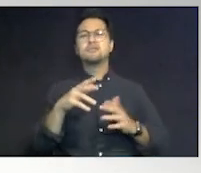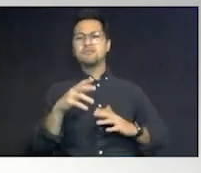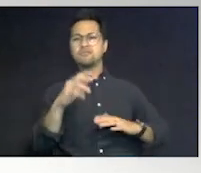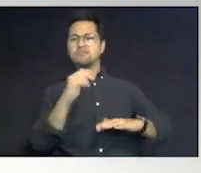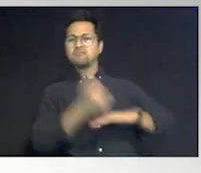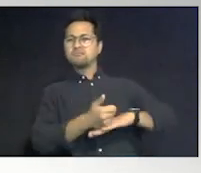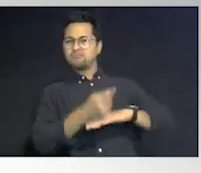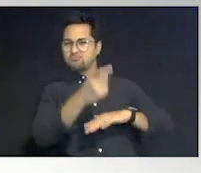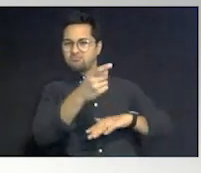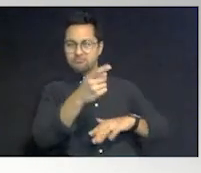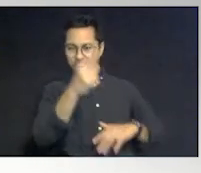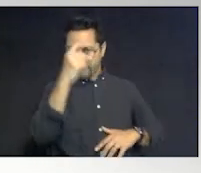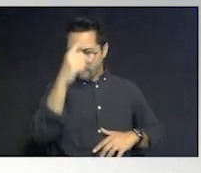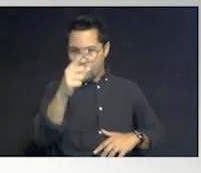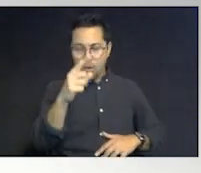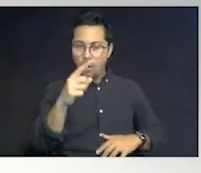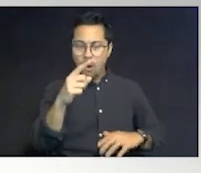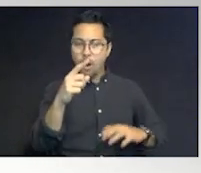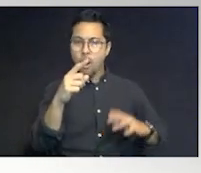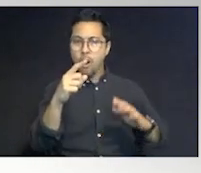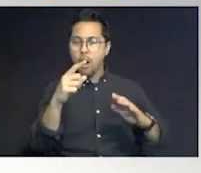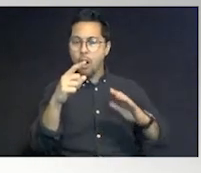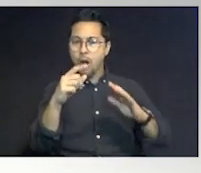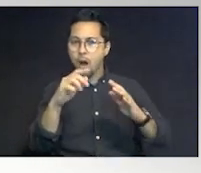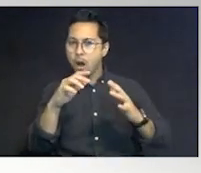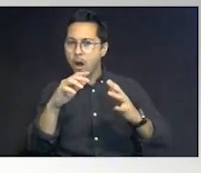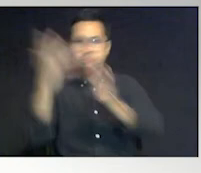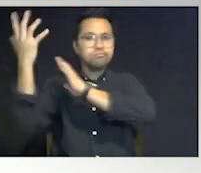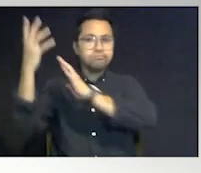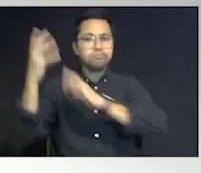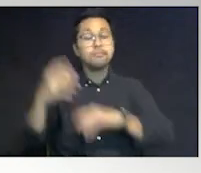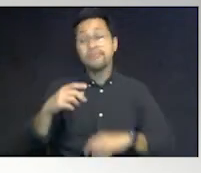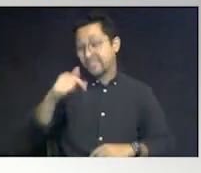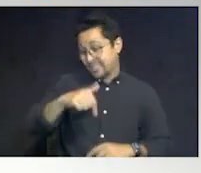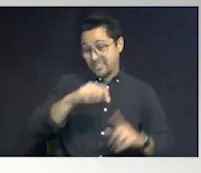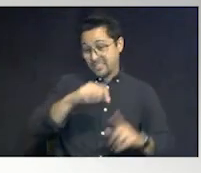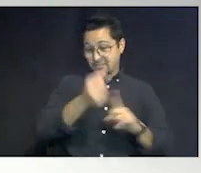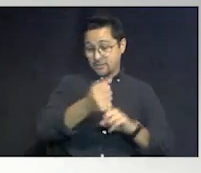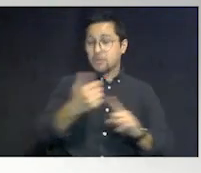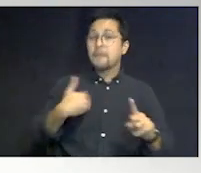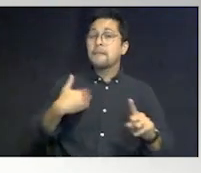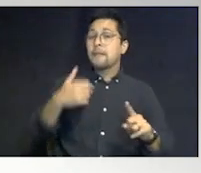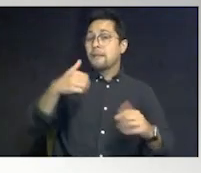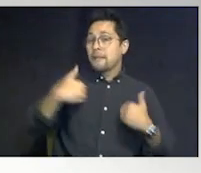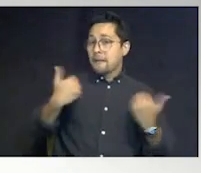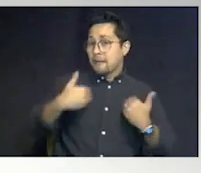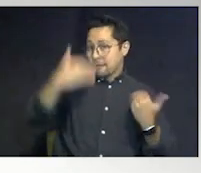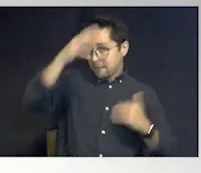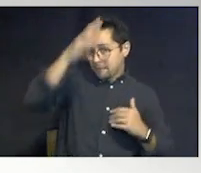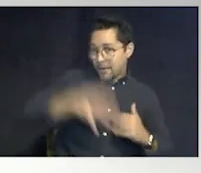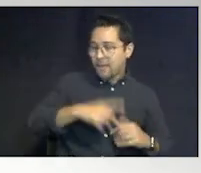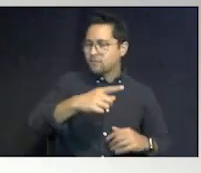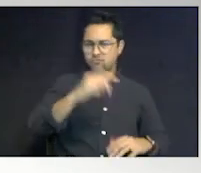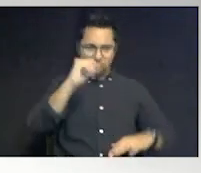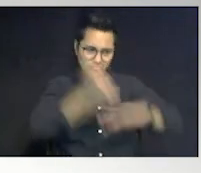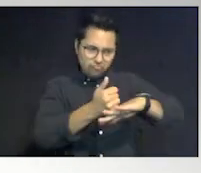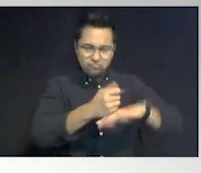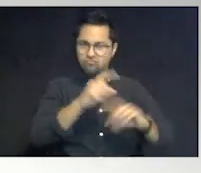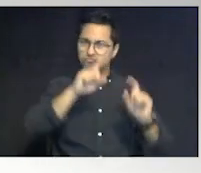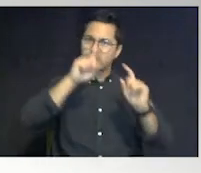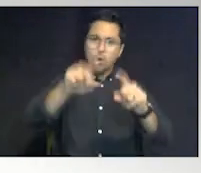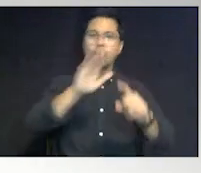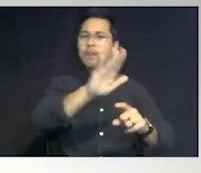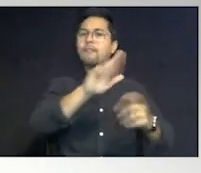for an elopement. In this particular instance, we had a young man who was very upset on going to his